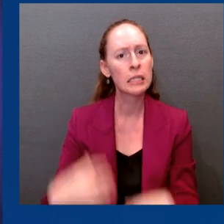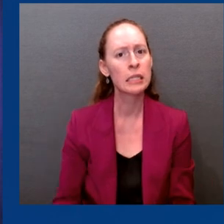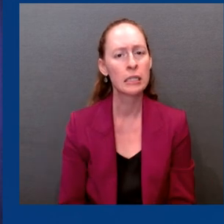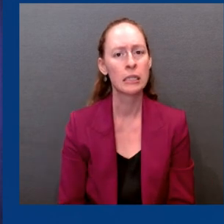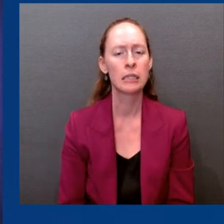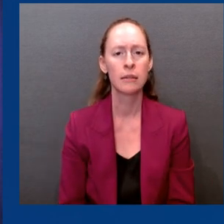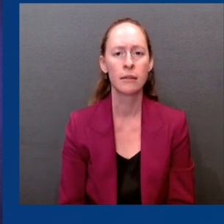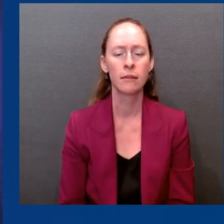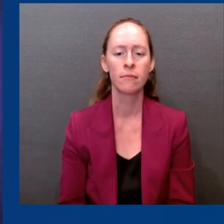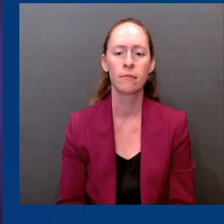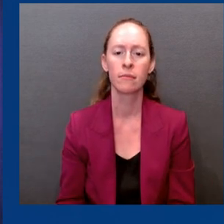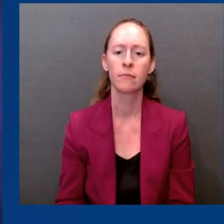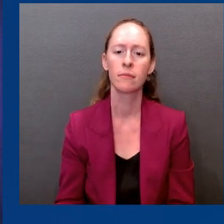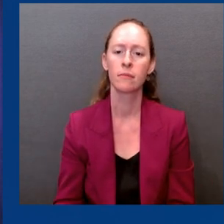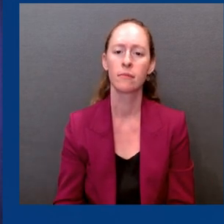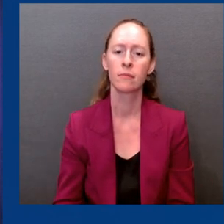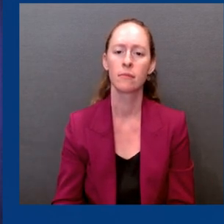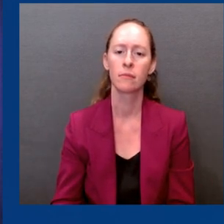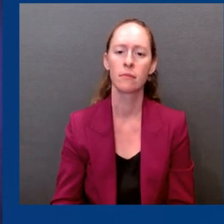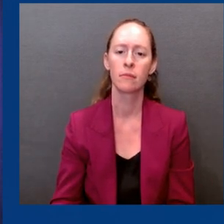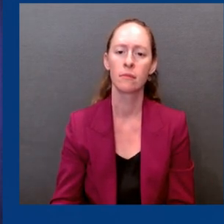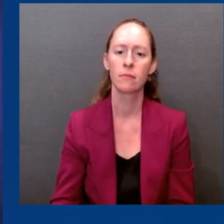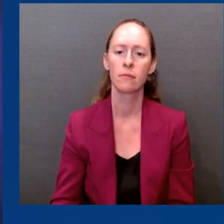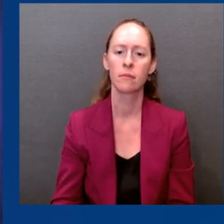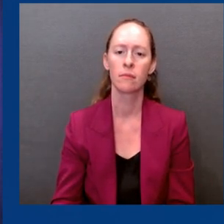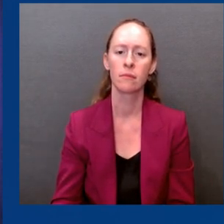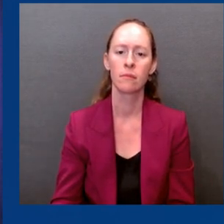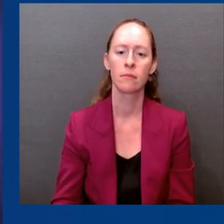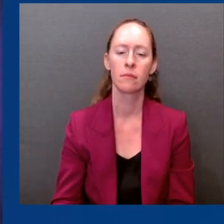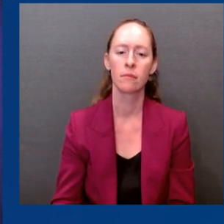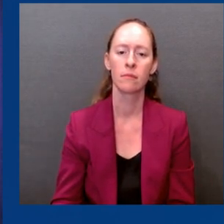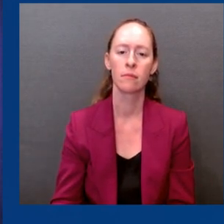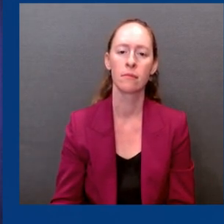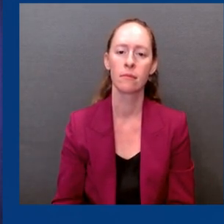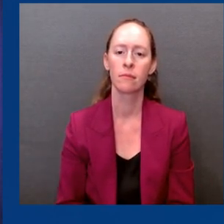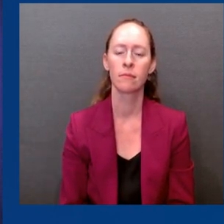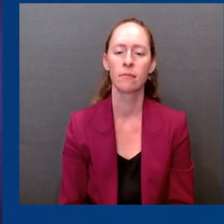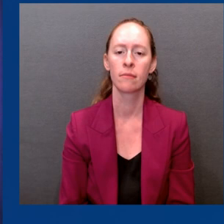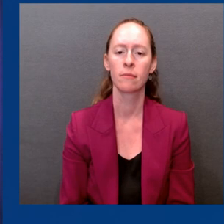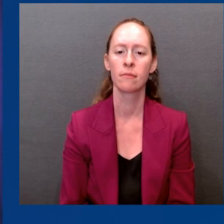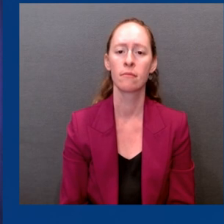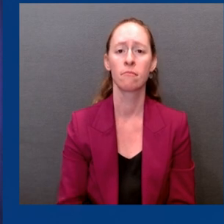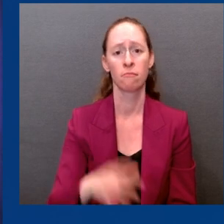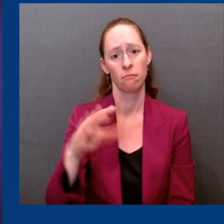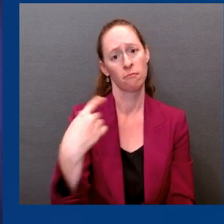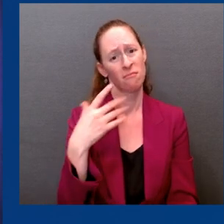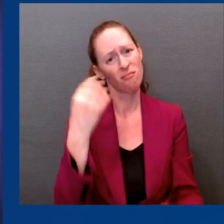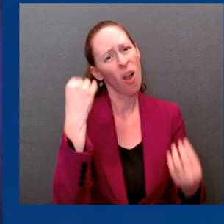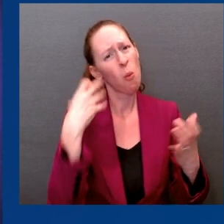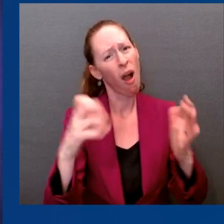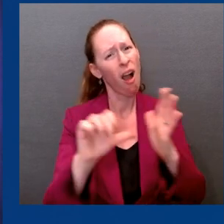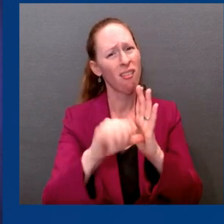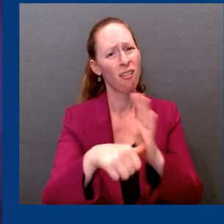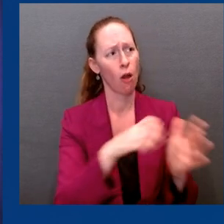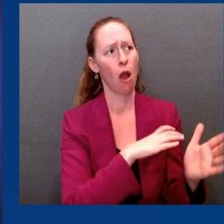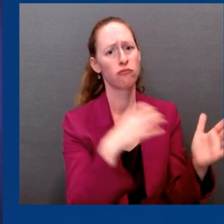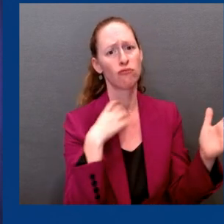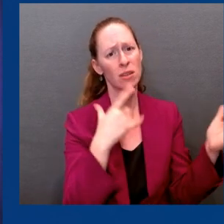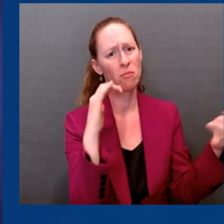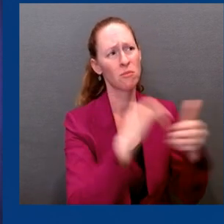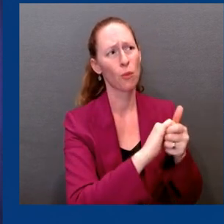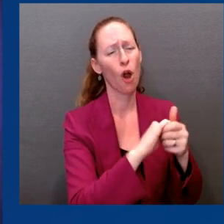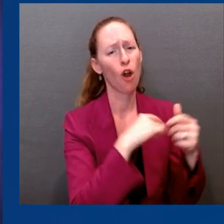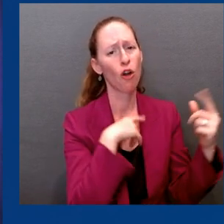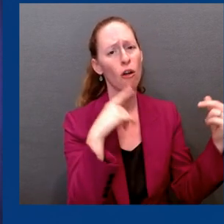simply add that Congress has been a very responsible partner in this whole effort. The fact that we are today able to give Americans an